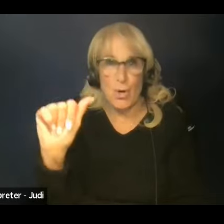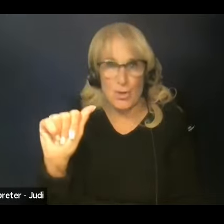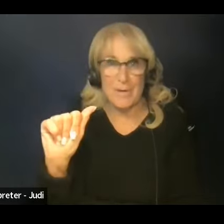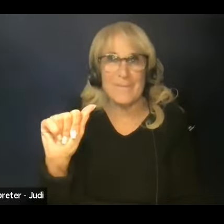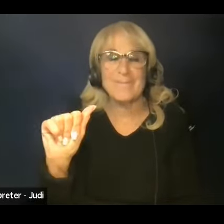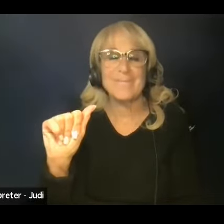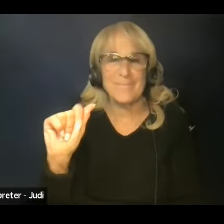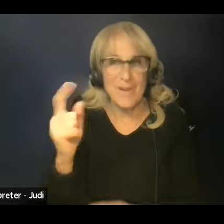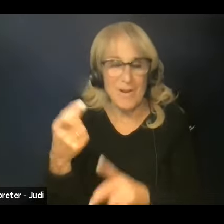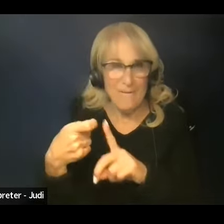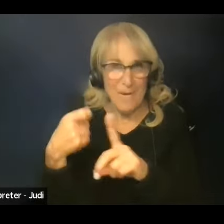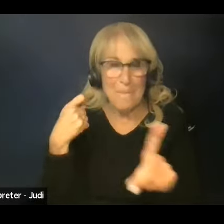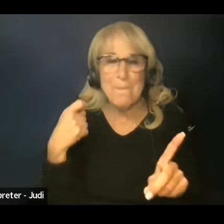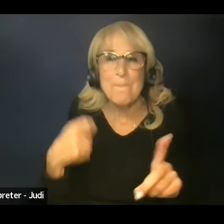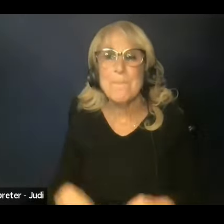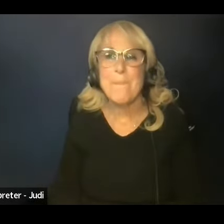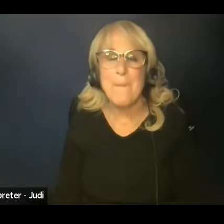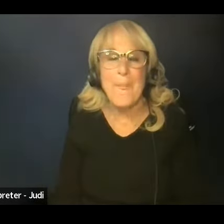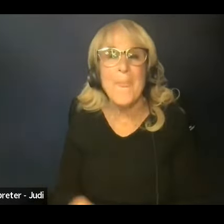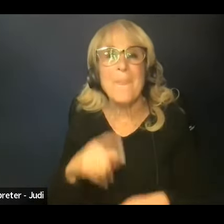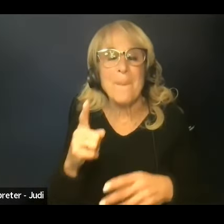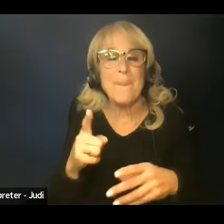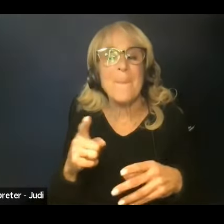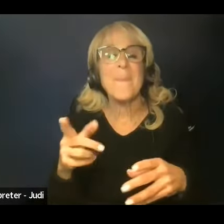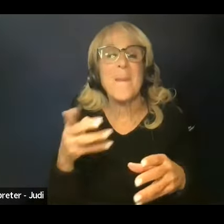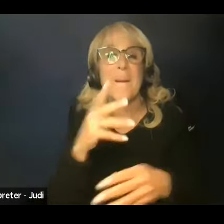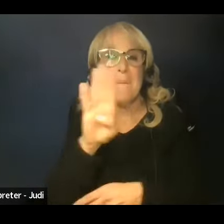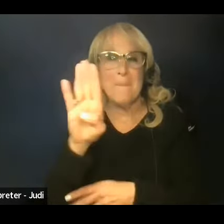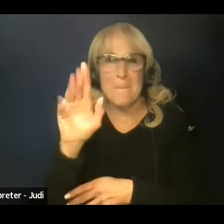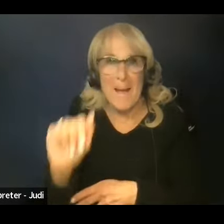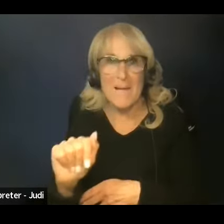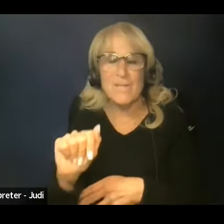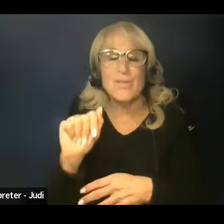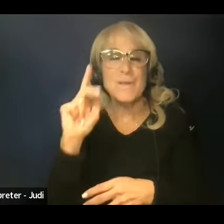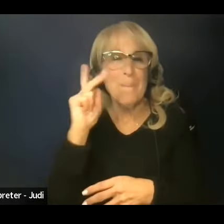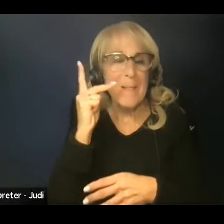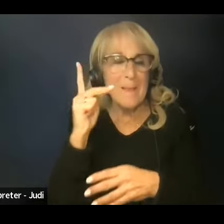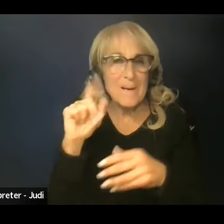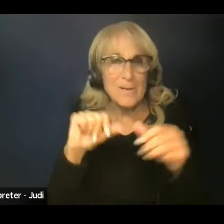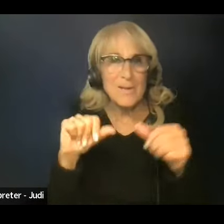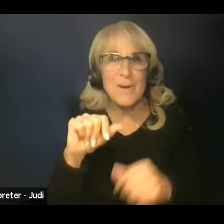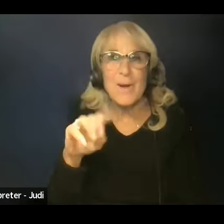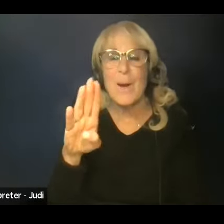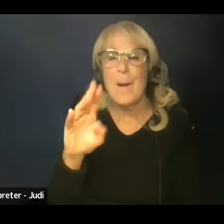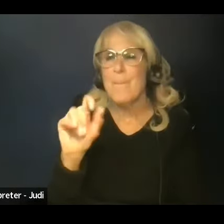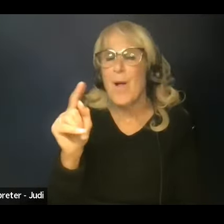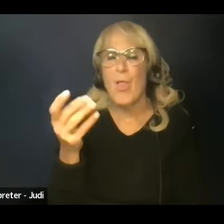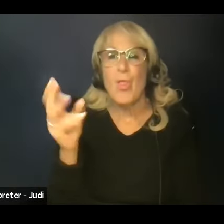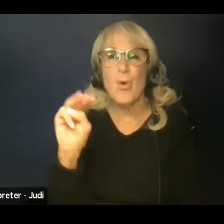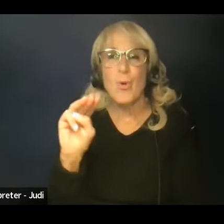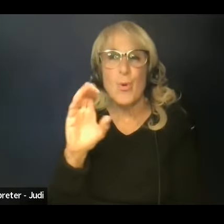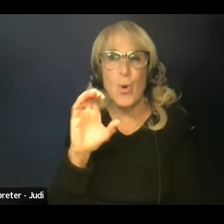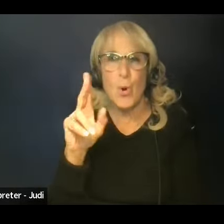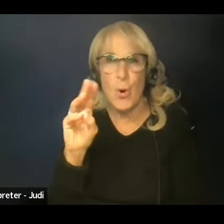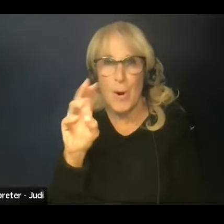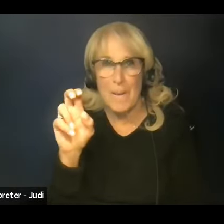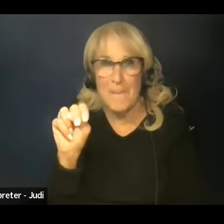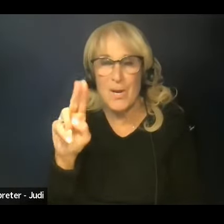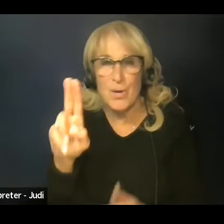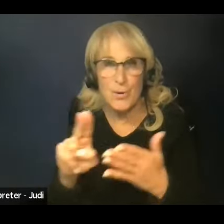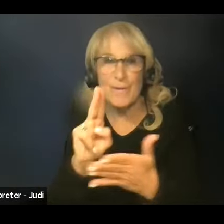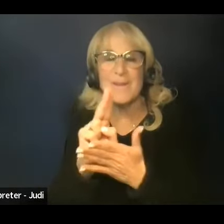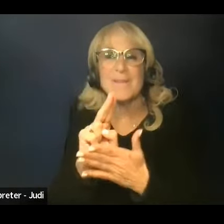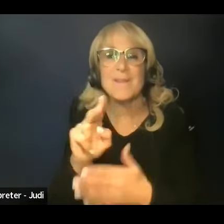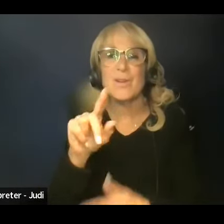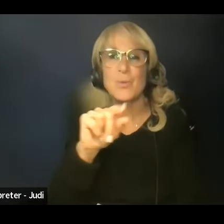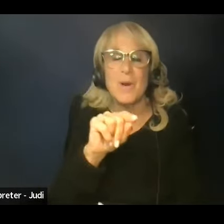Okay. He obtained his bachelor's degree in political science from Bethune-Cookman University in 2012 and his master's